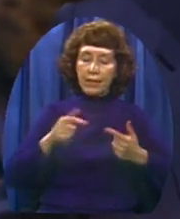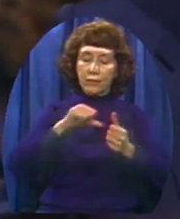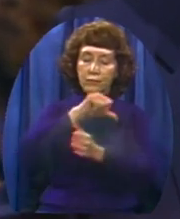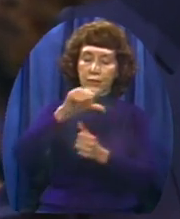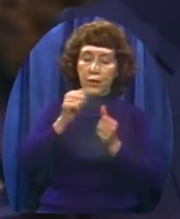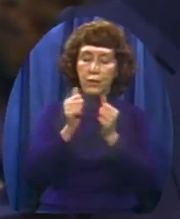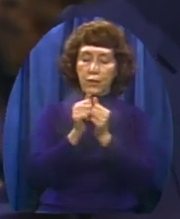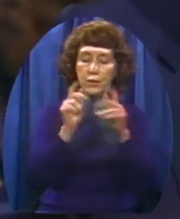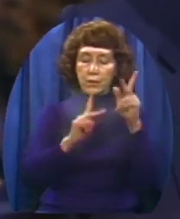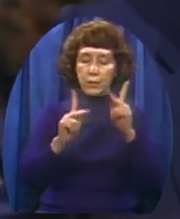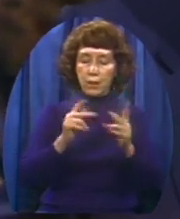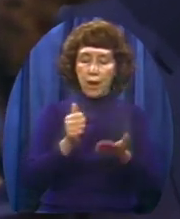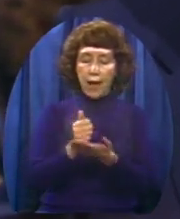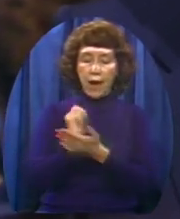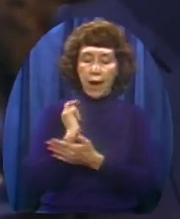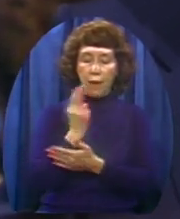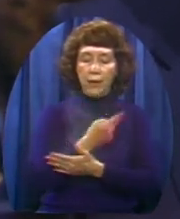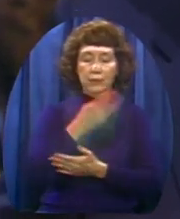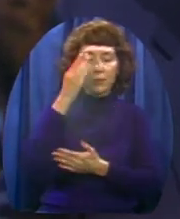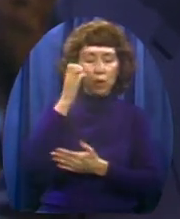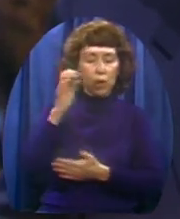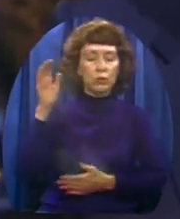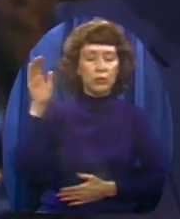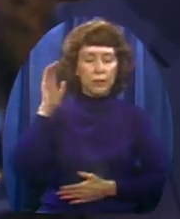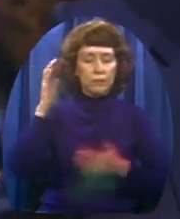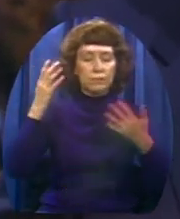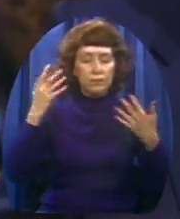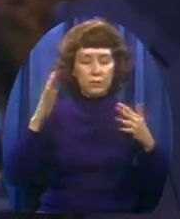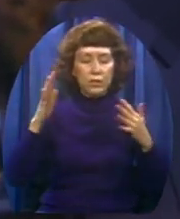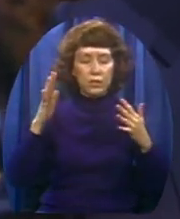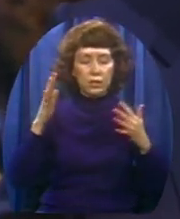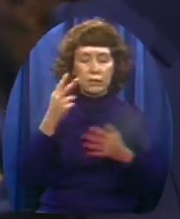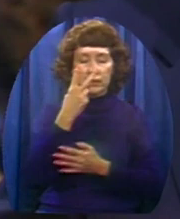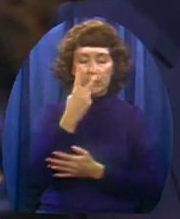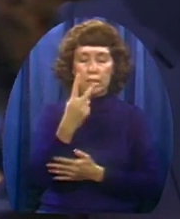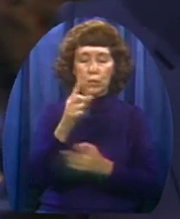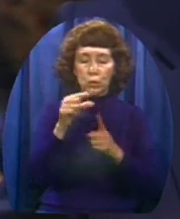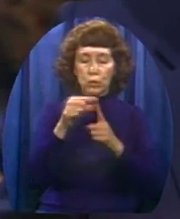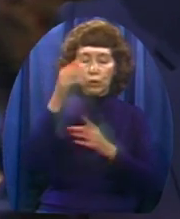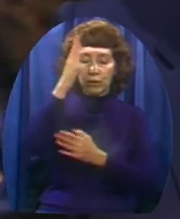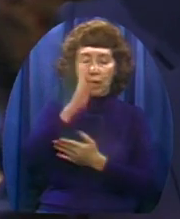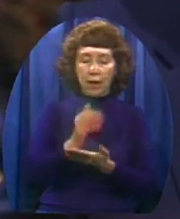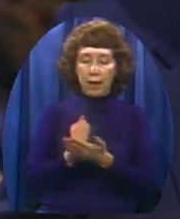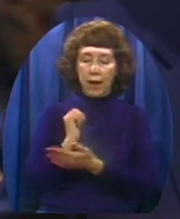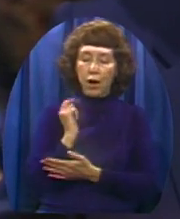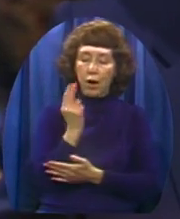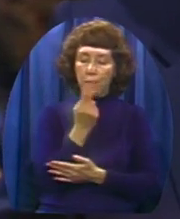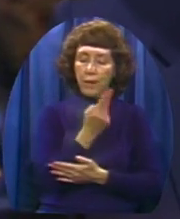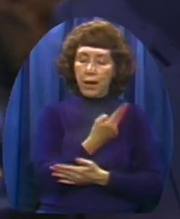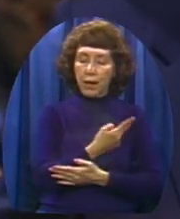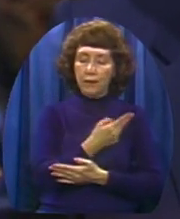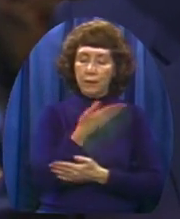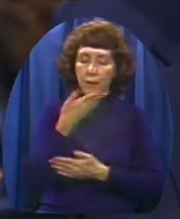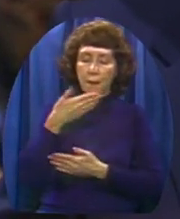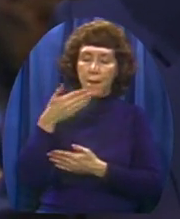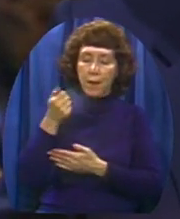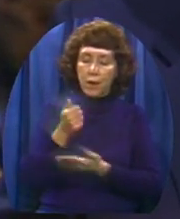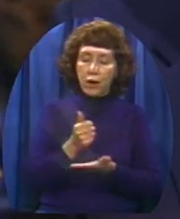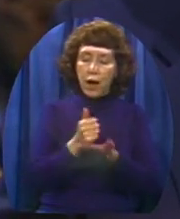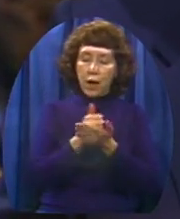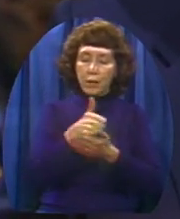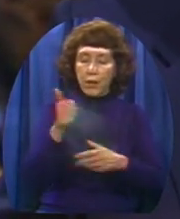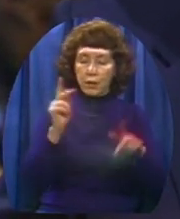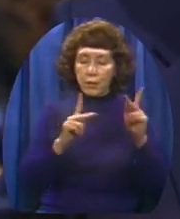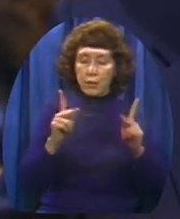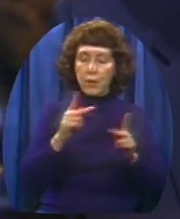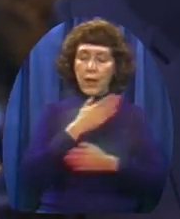us because we heard the word of God today To be better channels of blessing to others And a source of pleasure